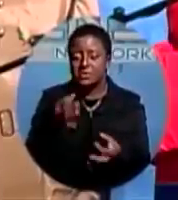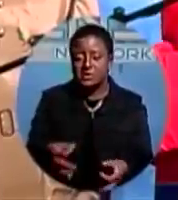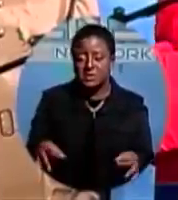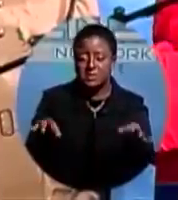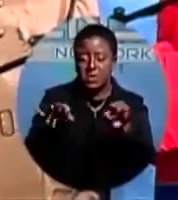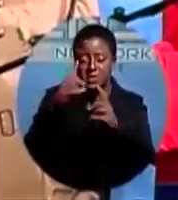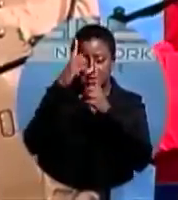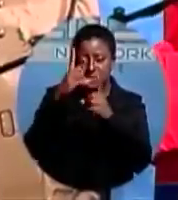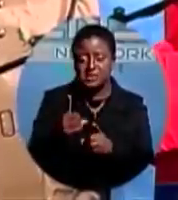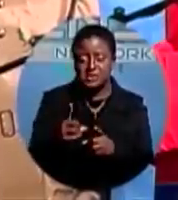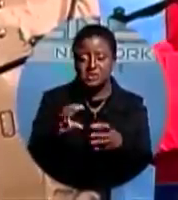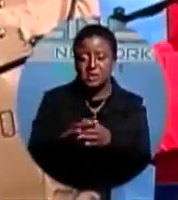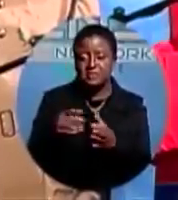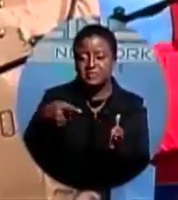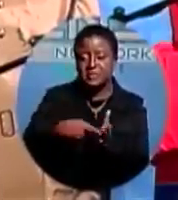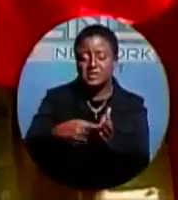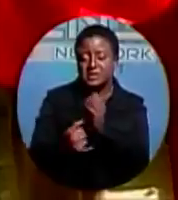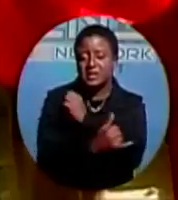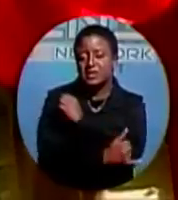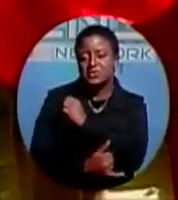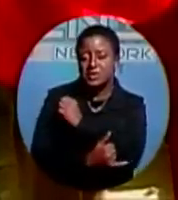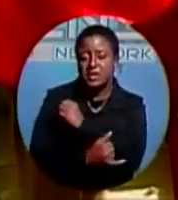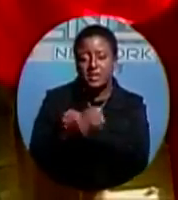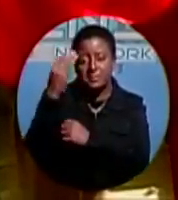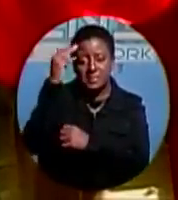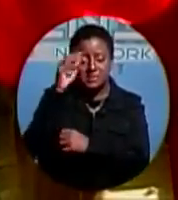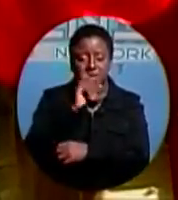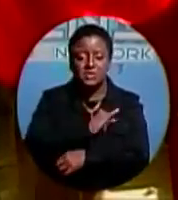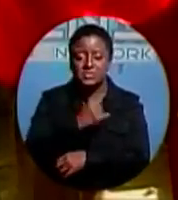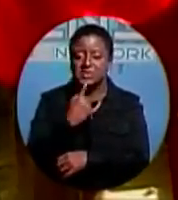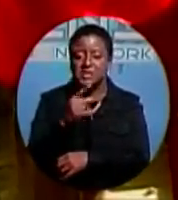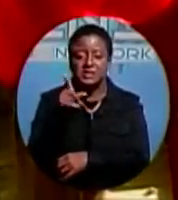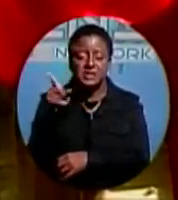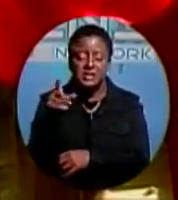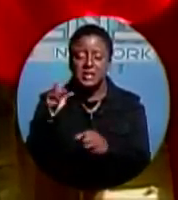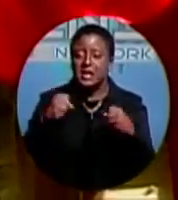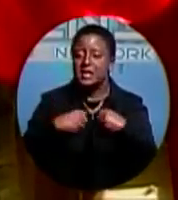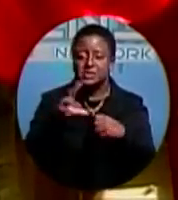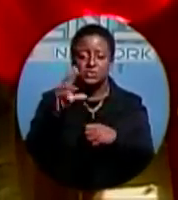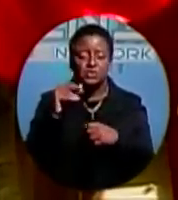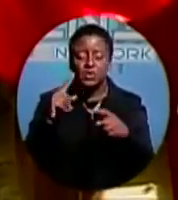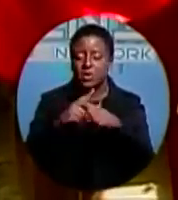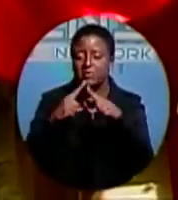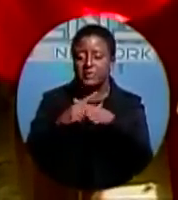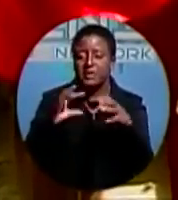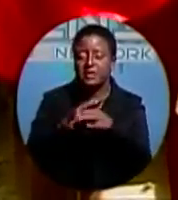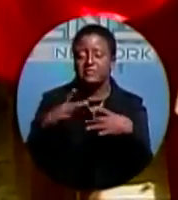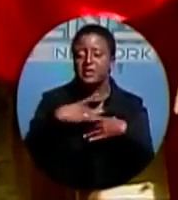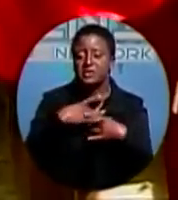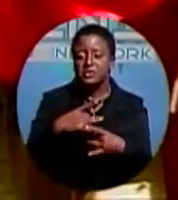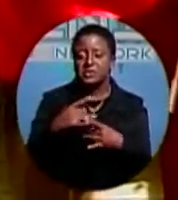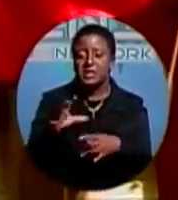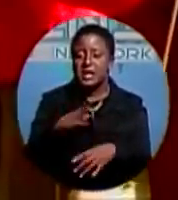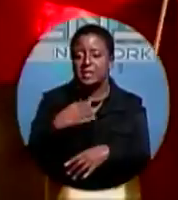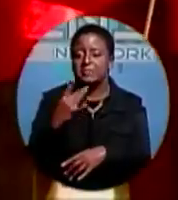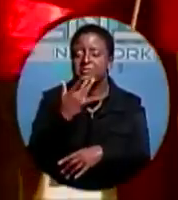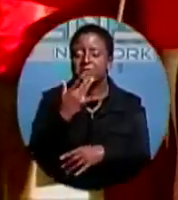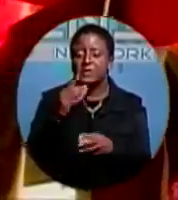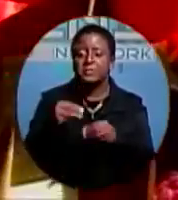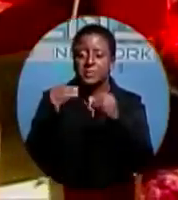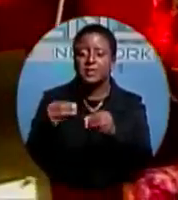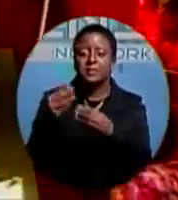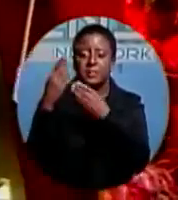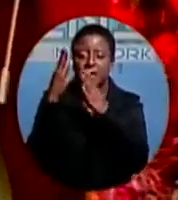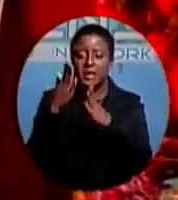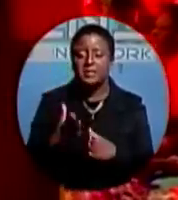country will ever make. Mr. Ingram says he has no such conflict of interest and his quest is to put Bahamians first, something Mr. Christie, in his view, didn't